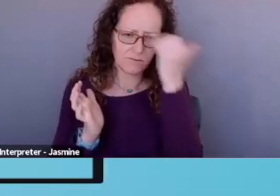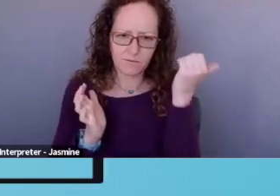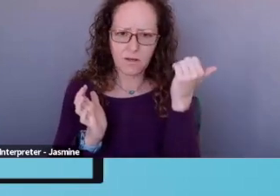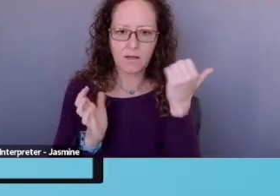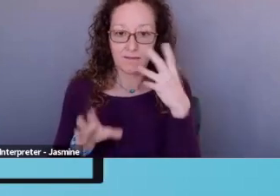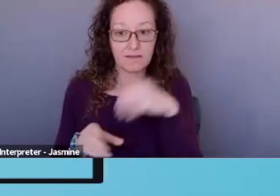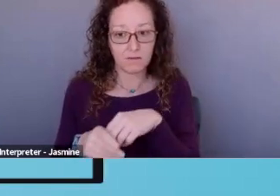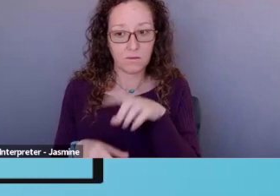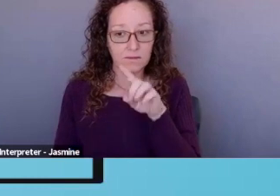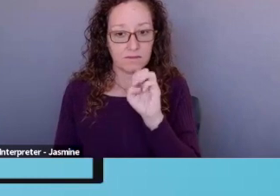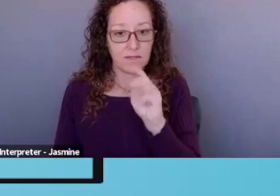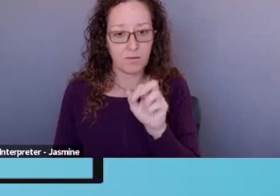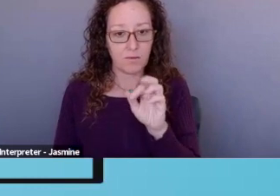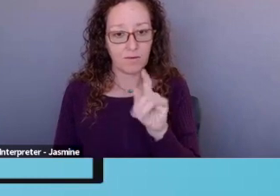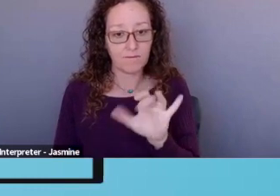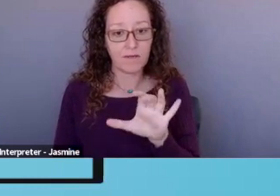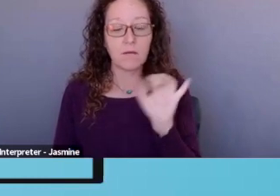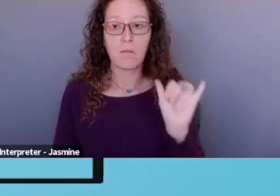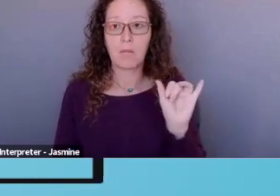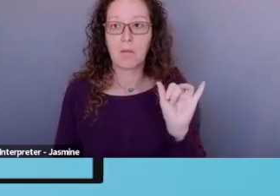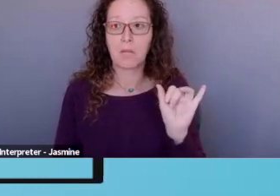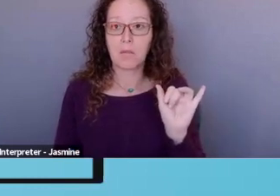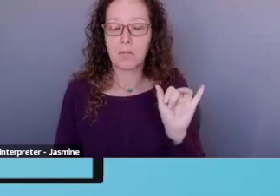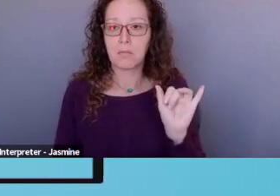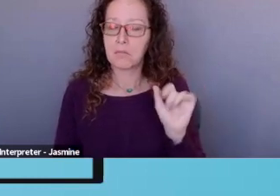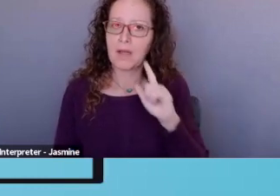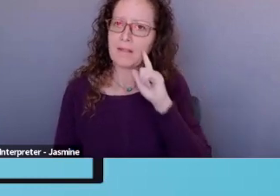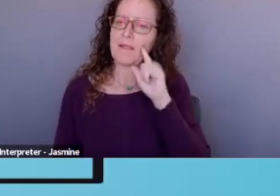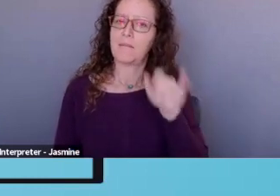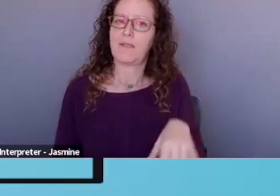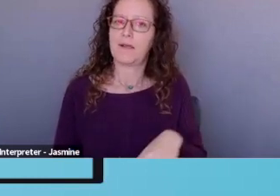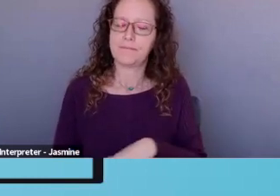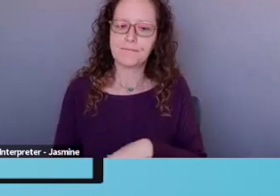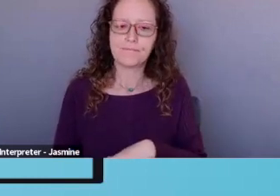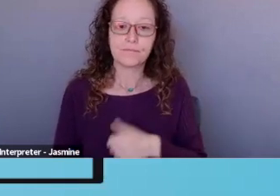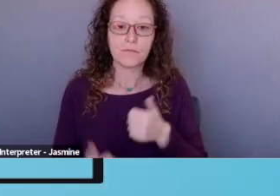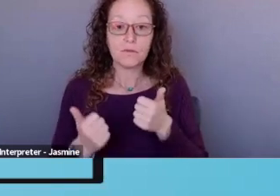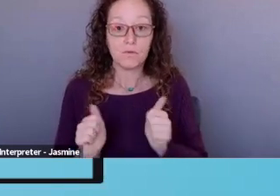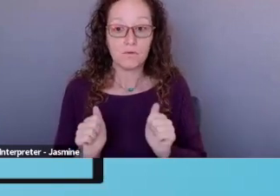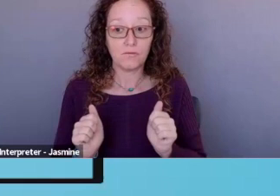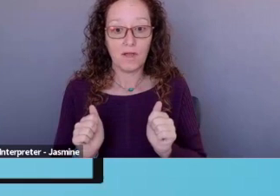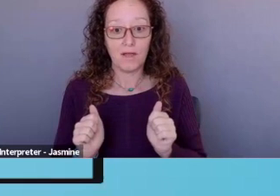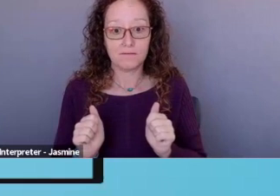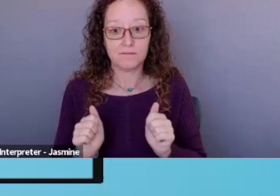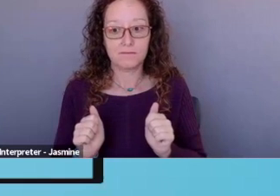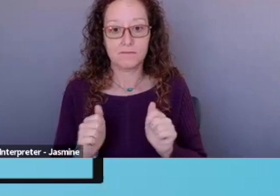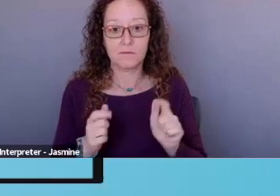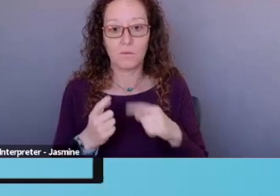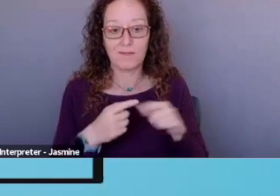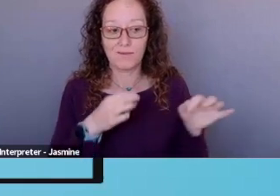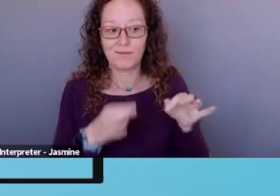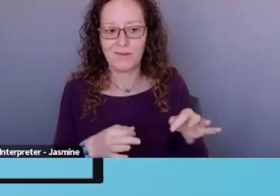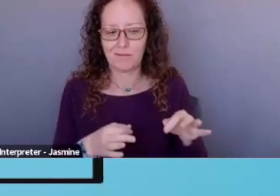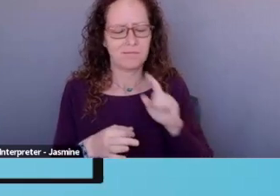of demographics. Right. Um, so try to be, um, incredibly inclusive in your description of, of